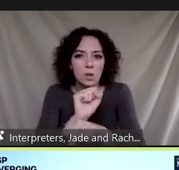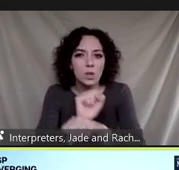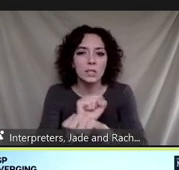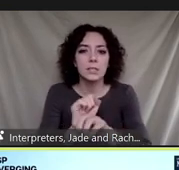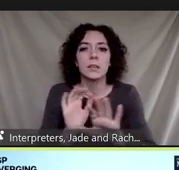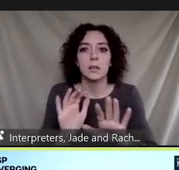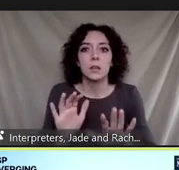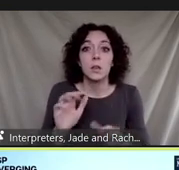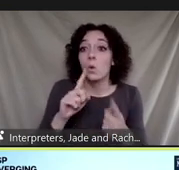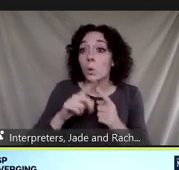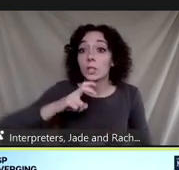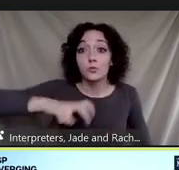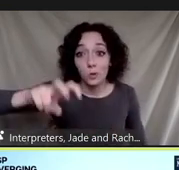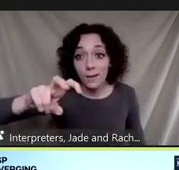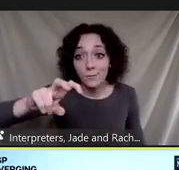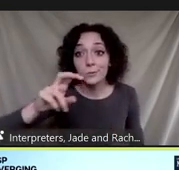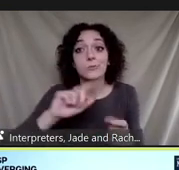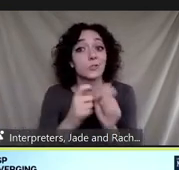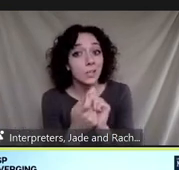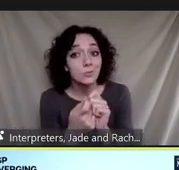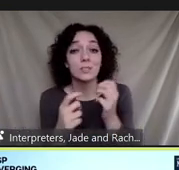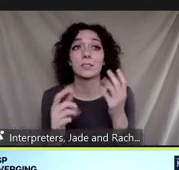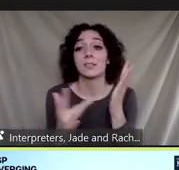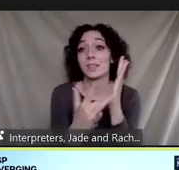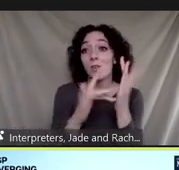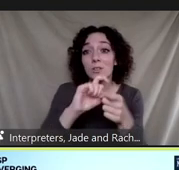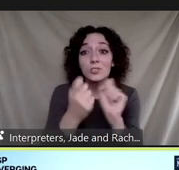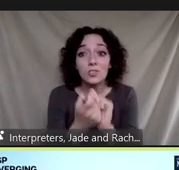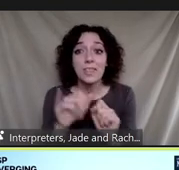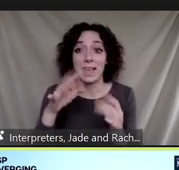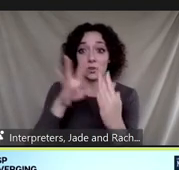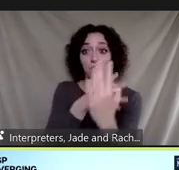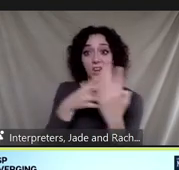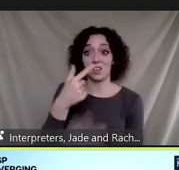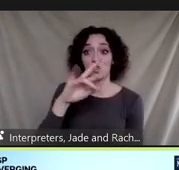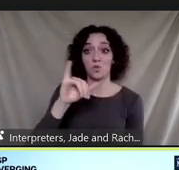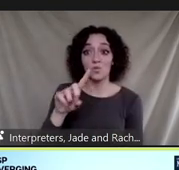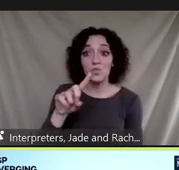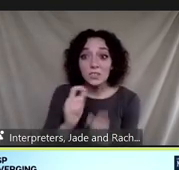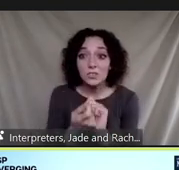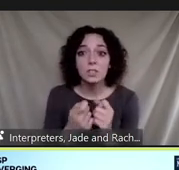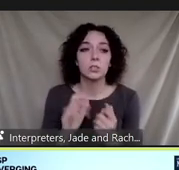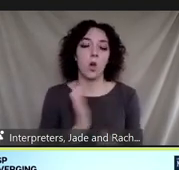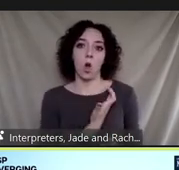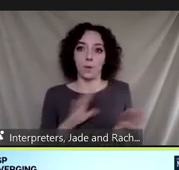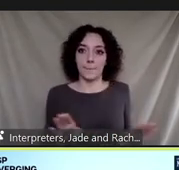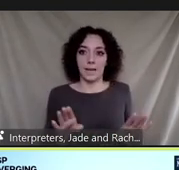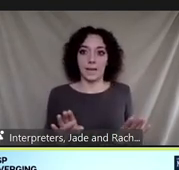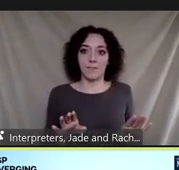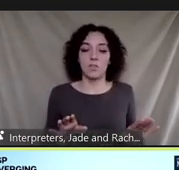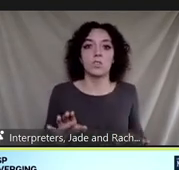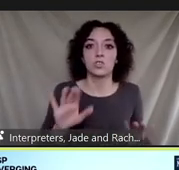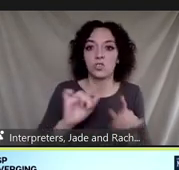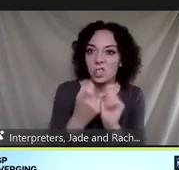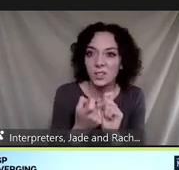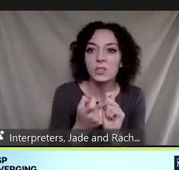travel changes when technology changes when the grid changes um when behavior changes uh and and really